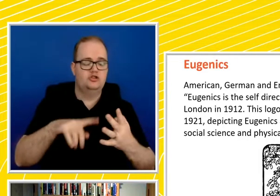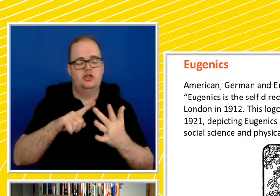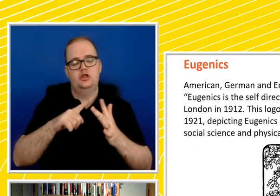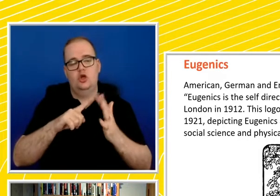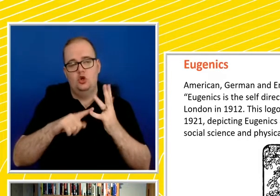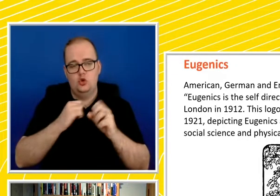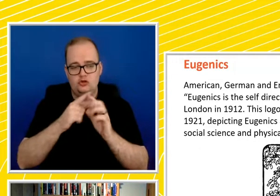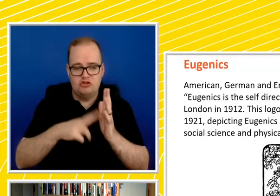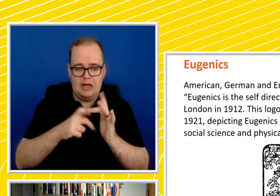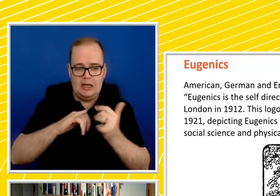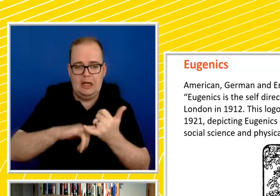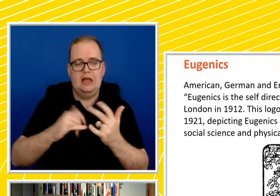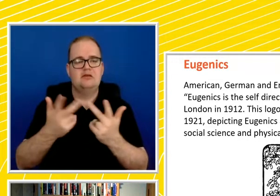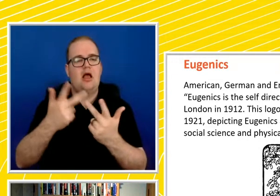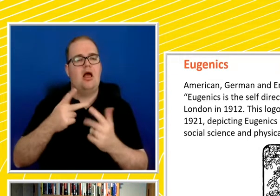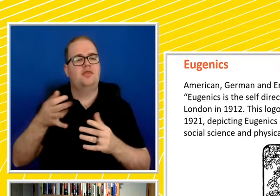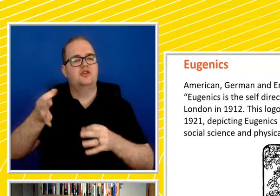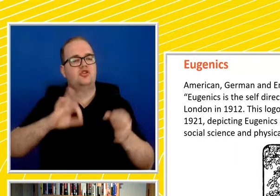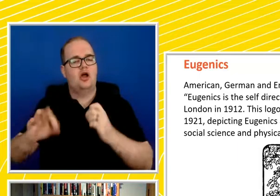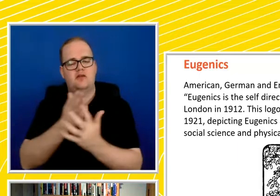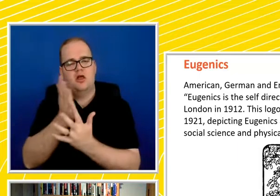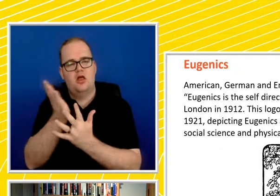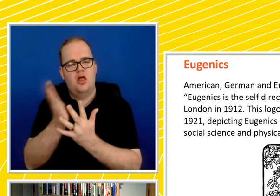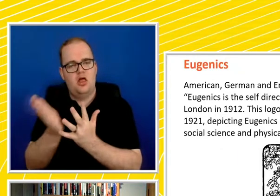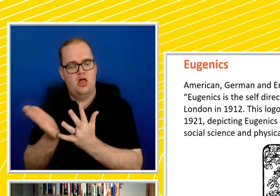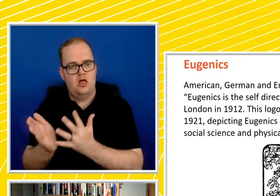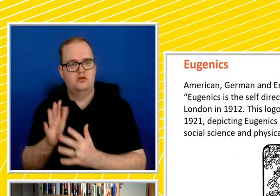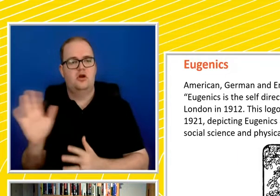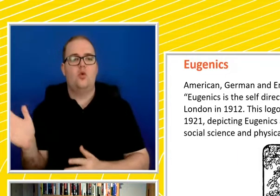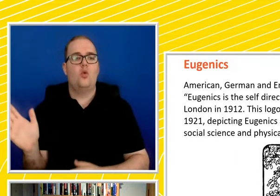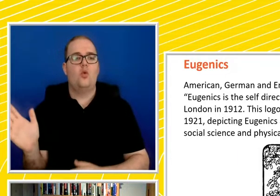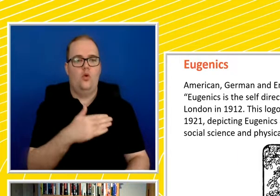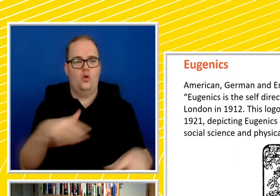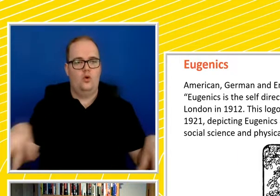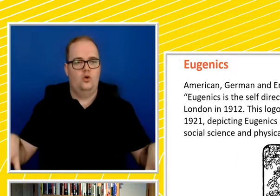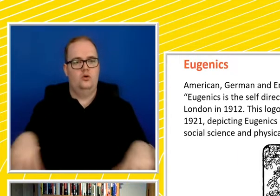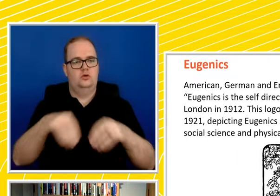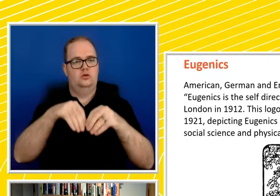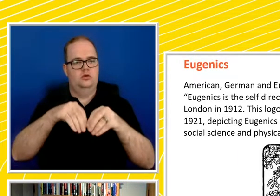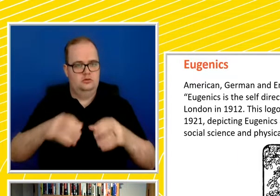medicine, surgery, psychiatry, all feed into this concept in one way or another.